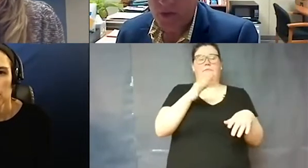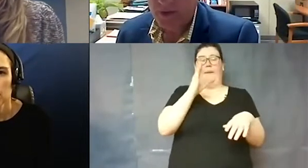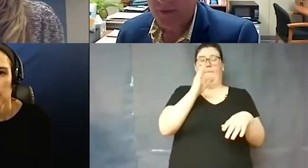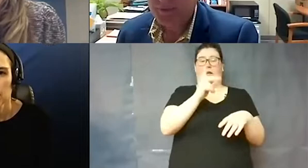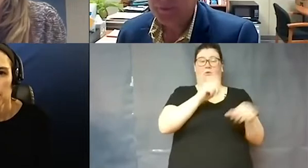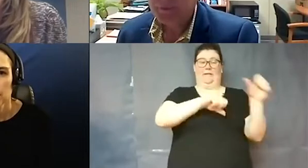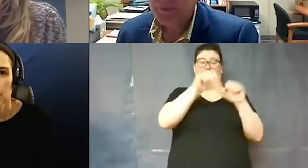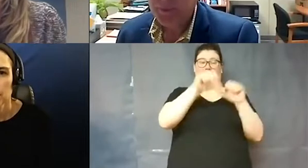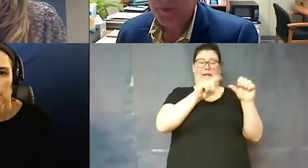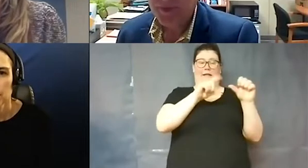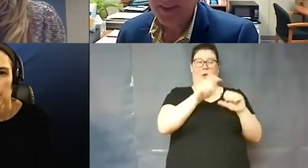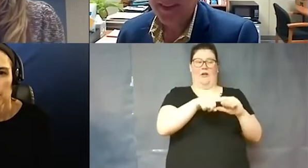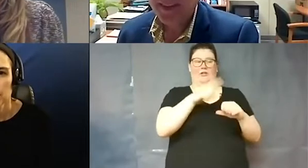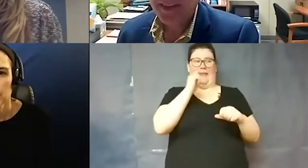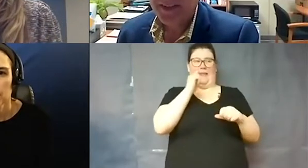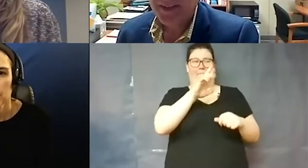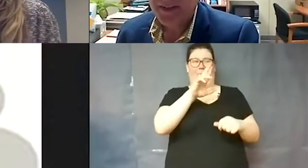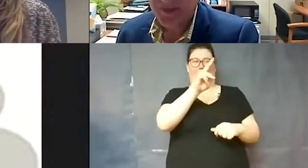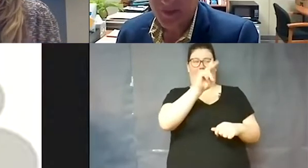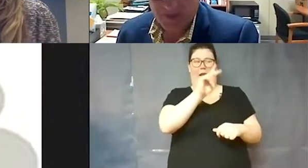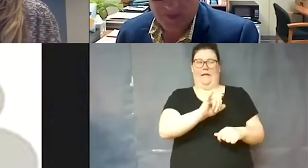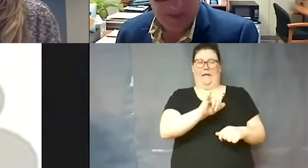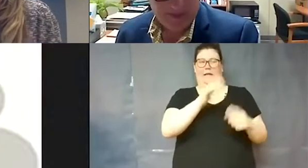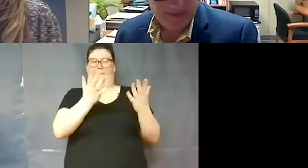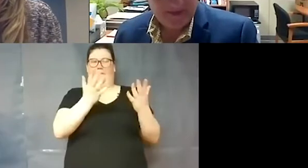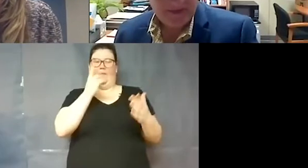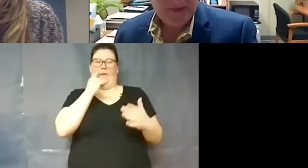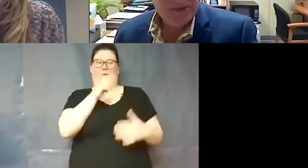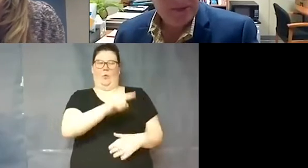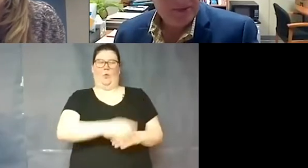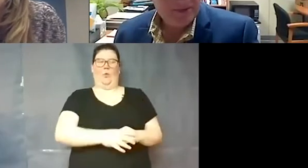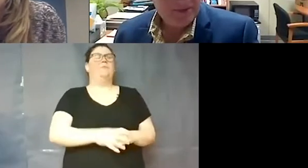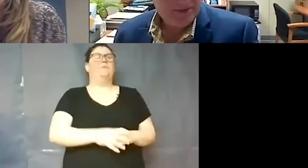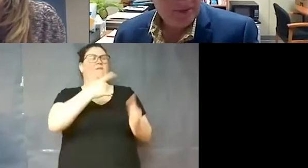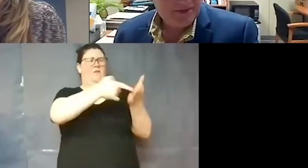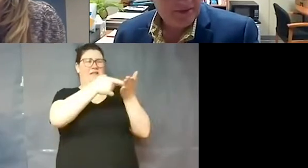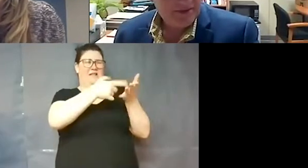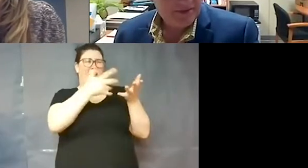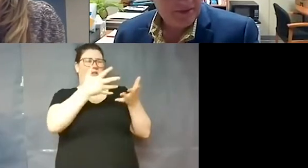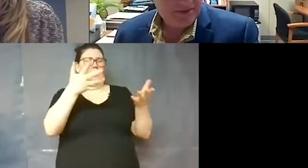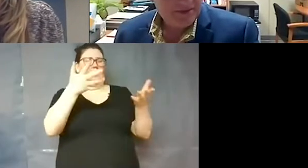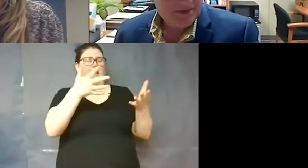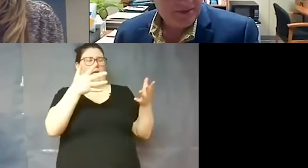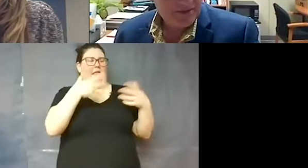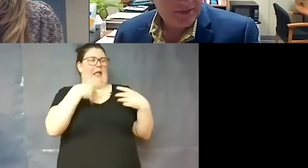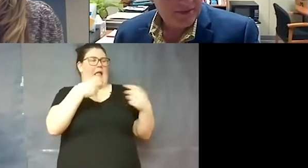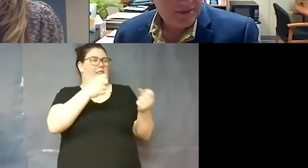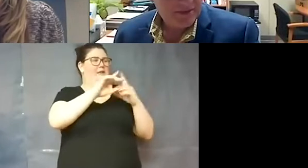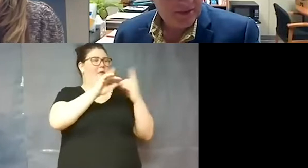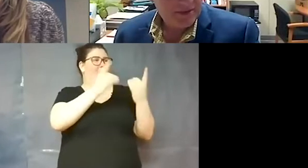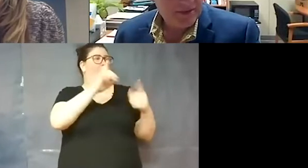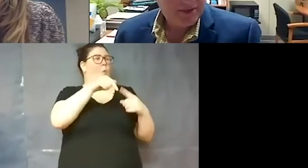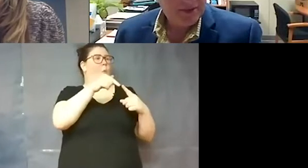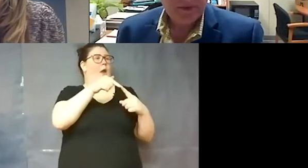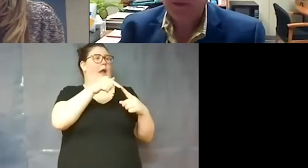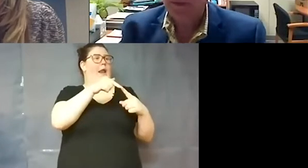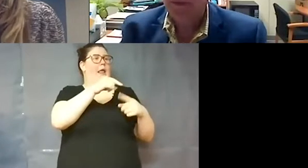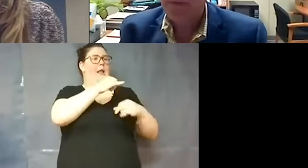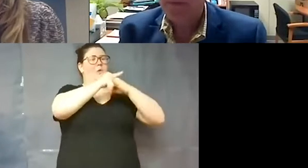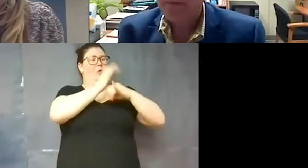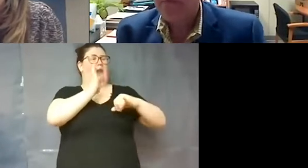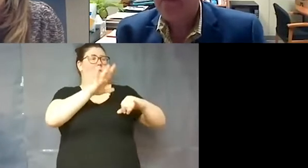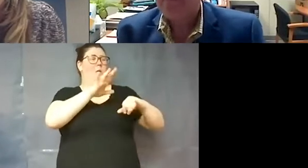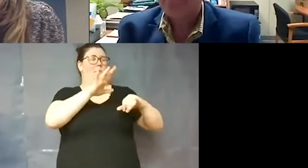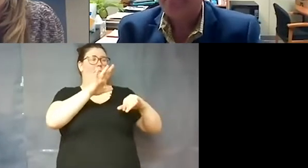brandy i think this might be for you um have we discussed with the health department when herd immunity is expected to be achieved between positive